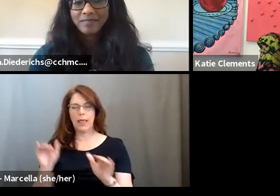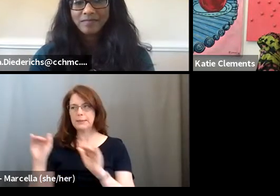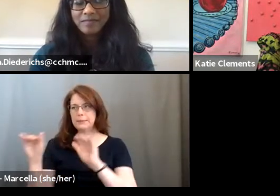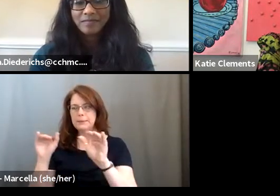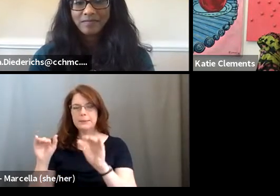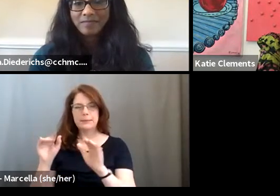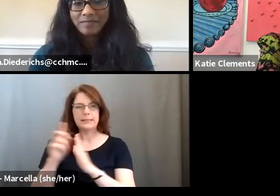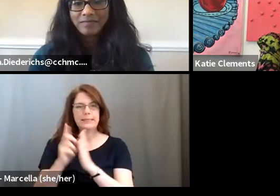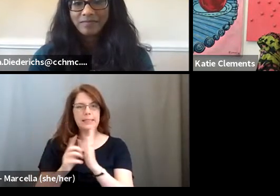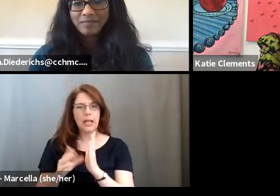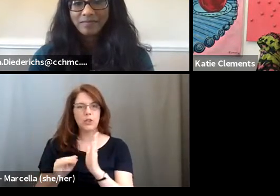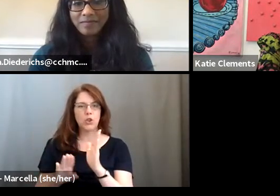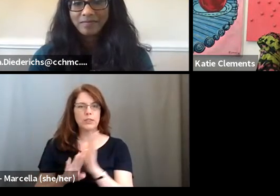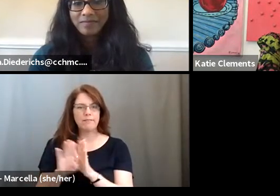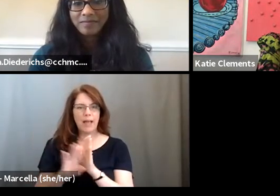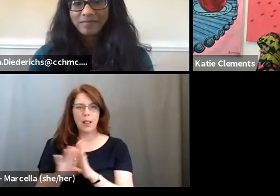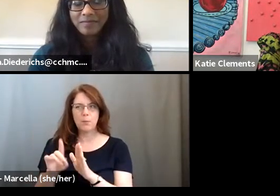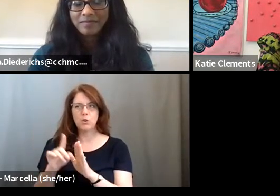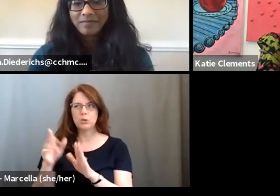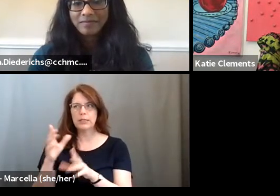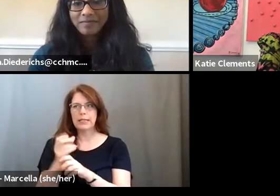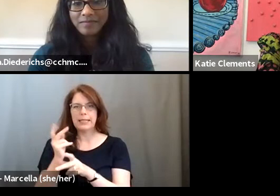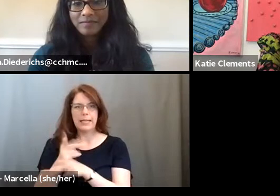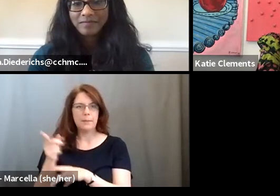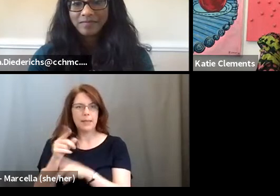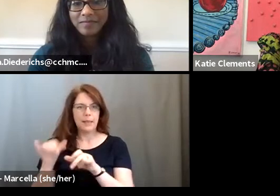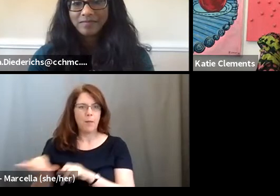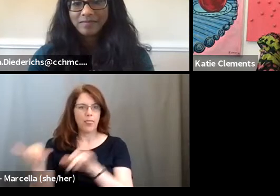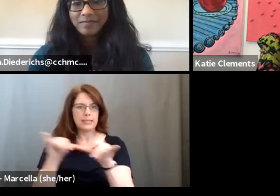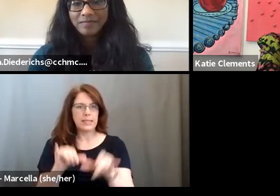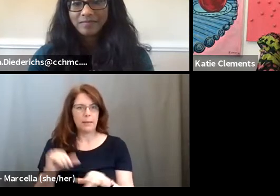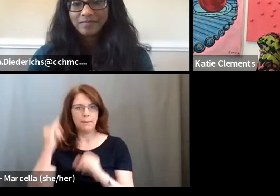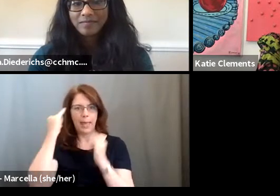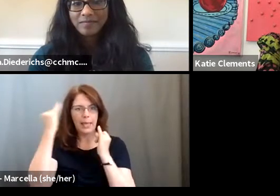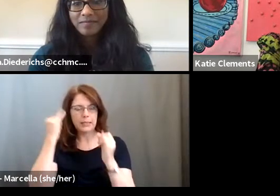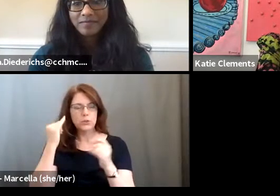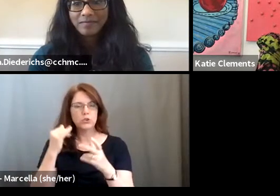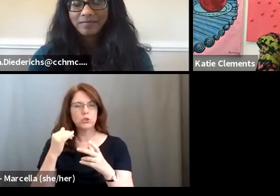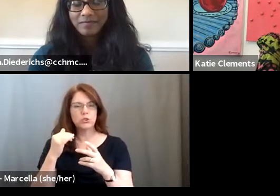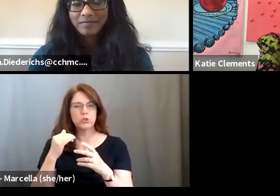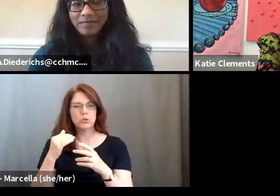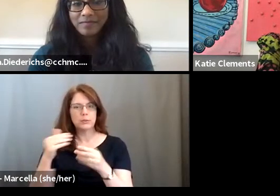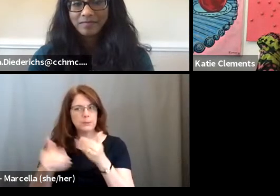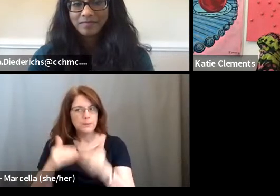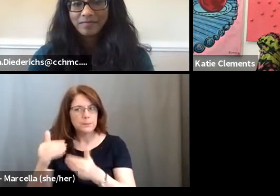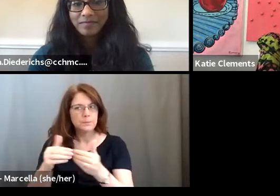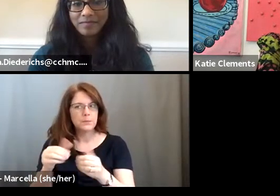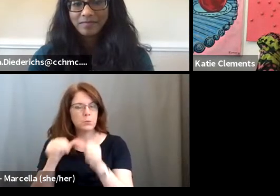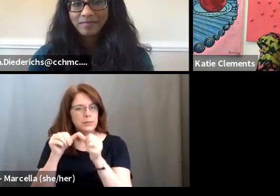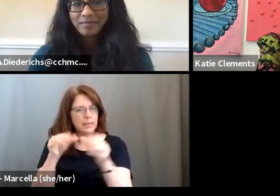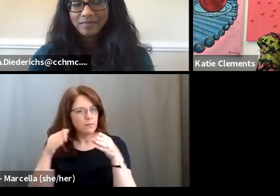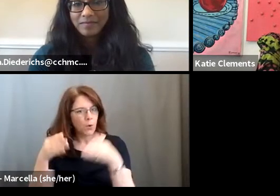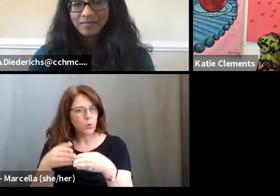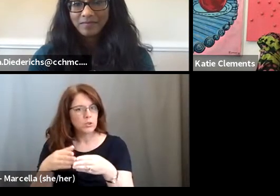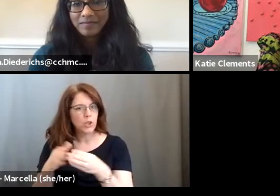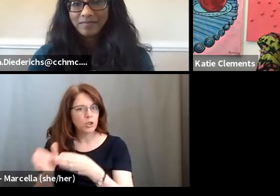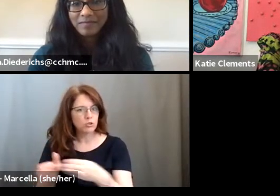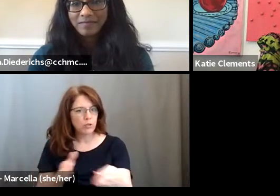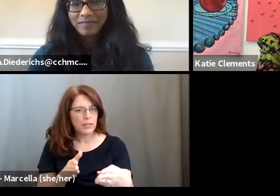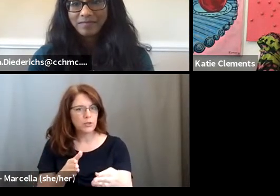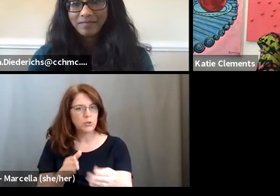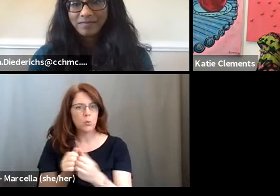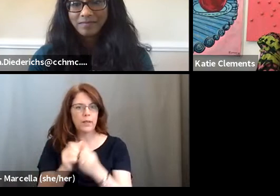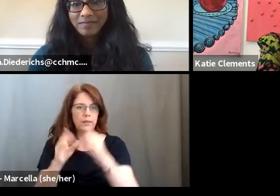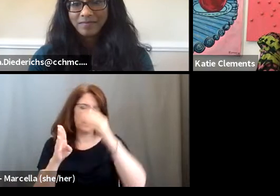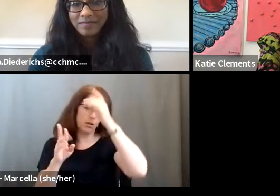my developers, you know, keeping them on the same page, keeping, keeping things moving, making sure we're staying on strategy, you know, from a brand standard guide,